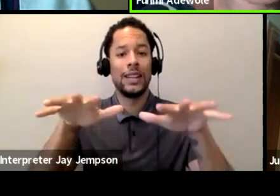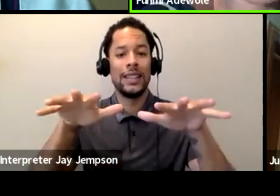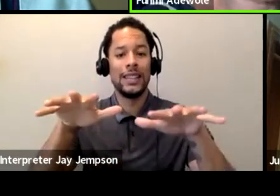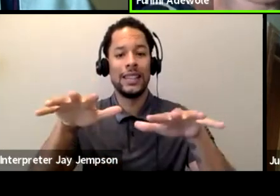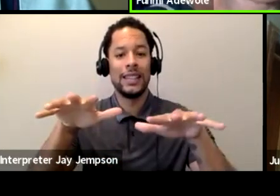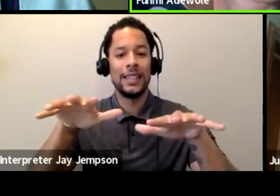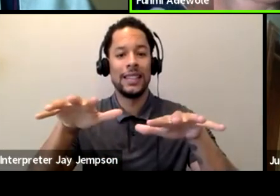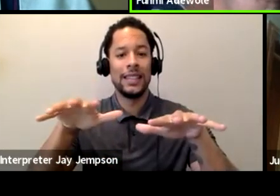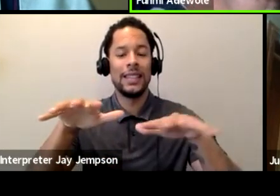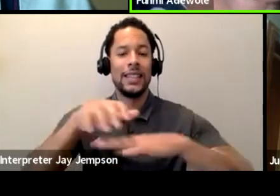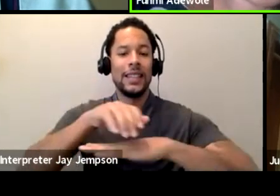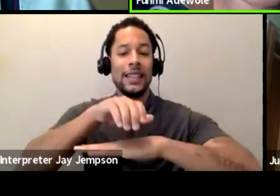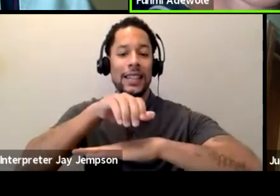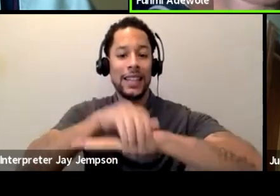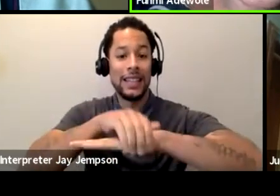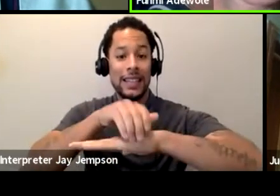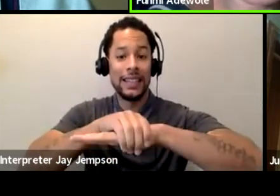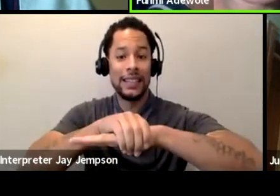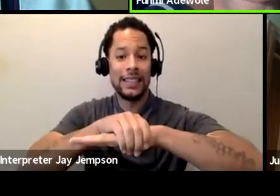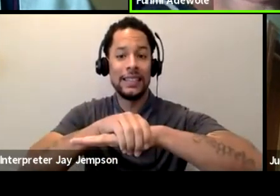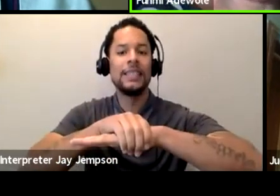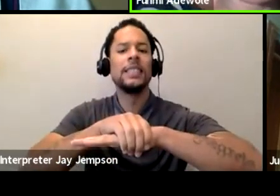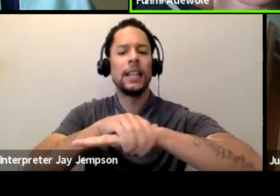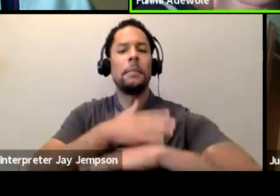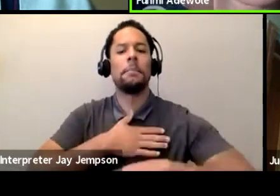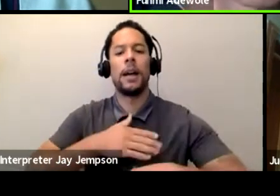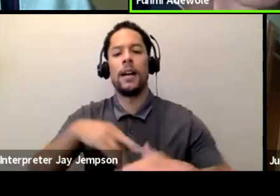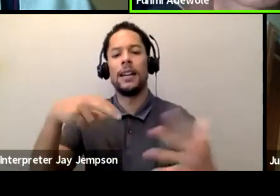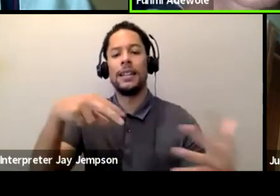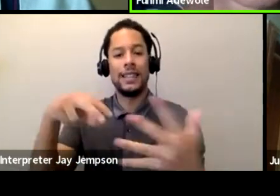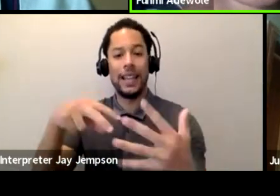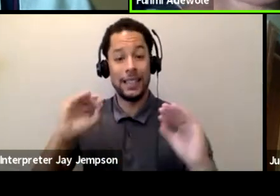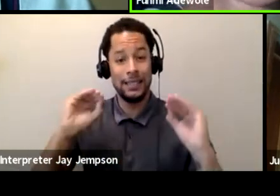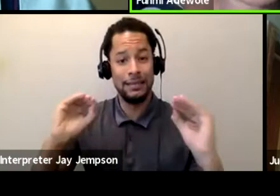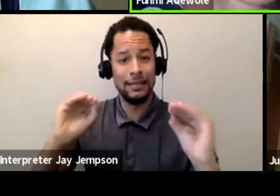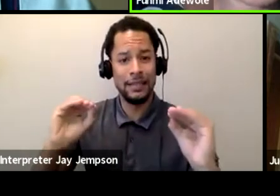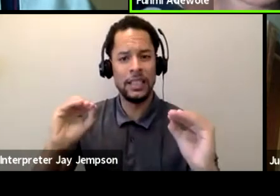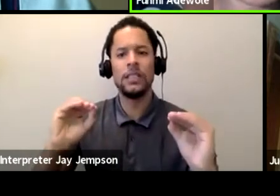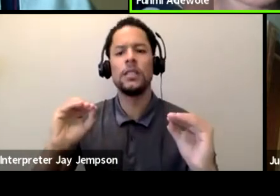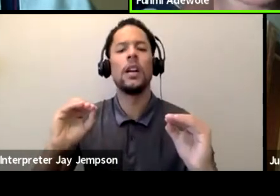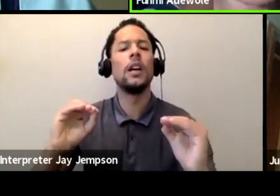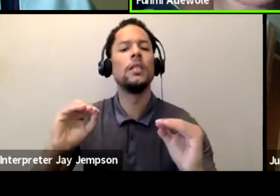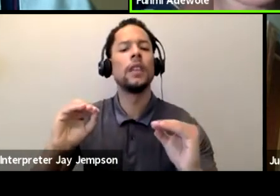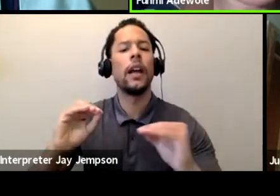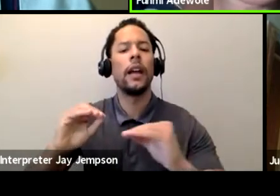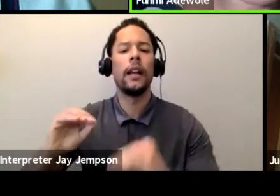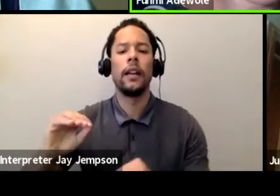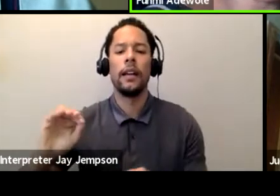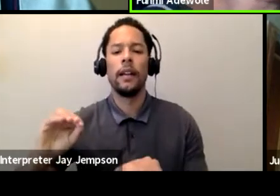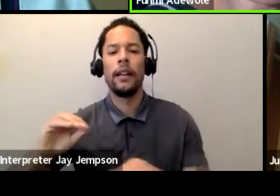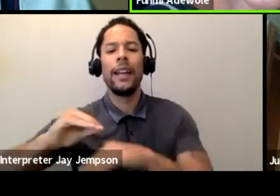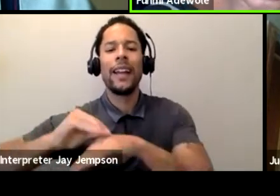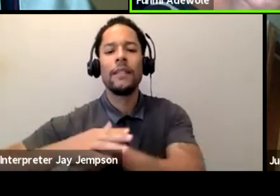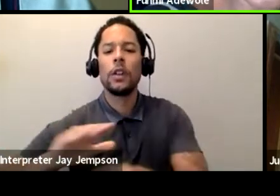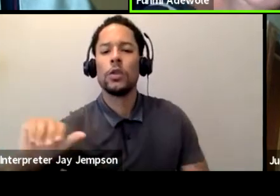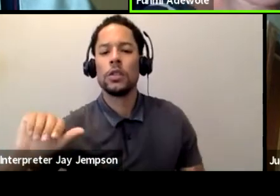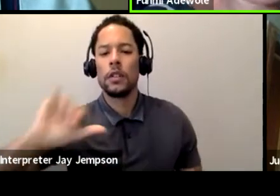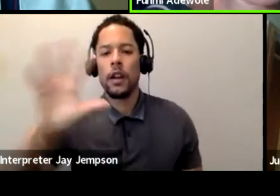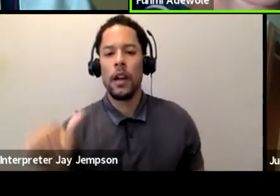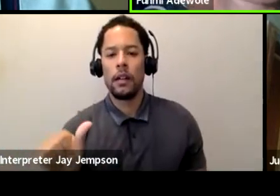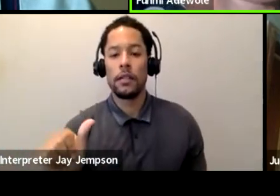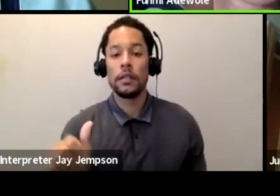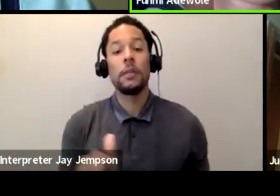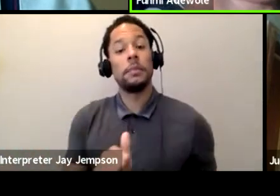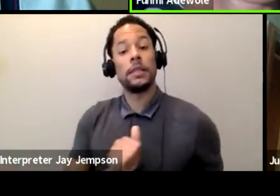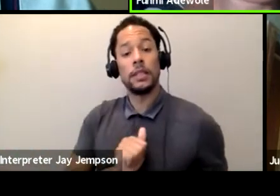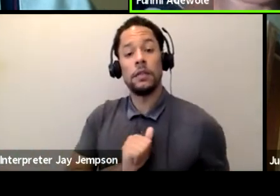dance, I teach dance with an African basis in the university. But besides that, I'm also a dramaturg and